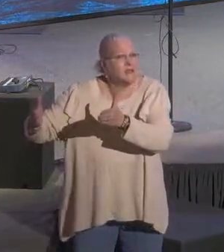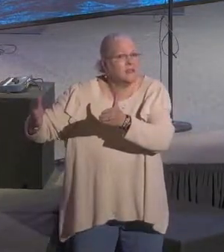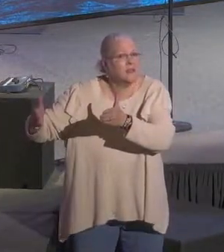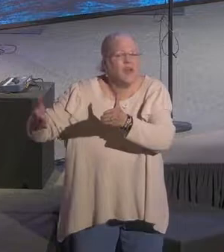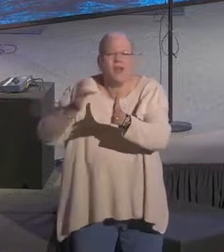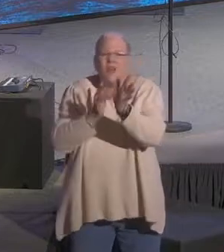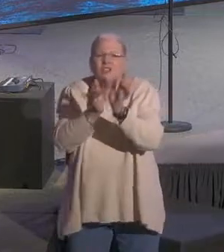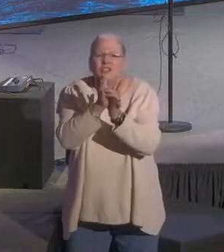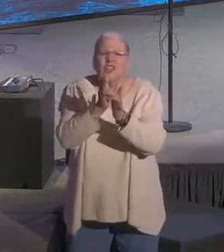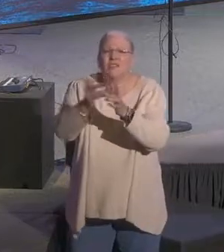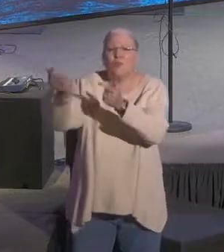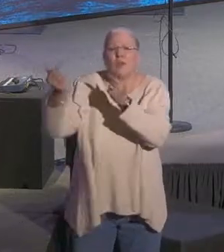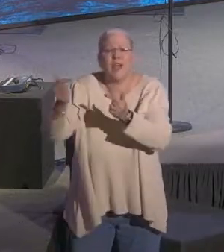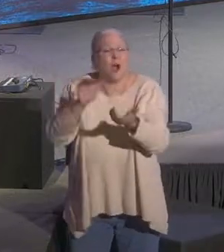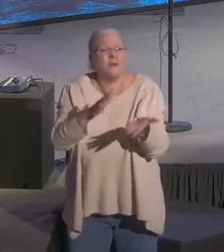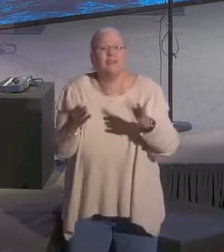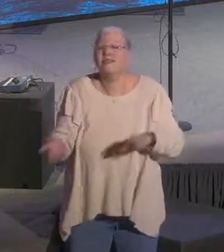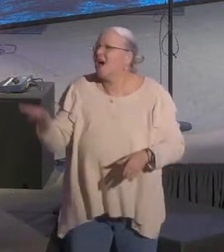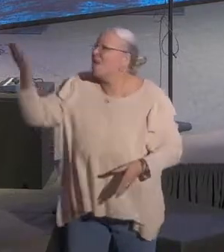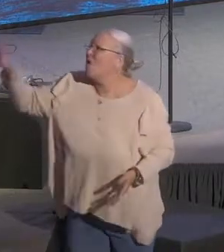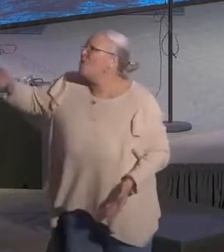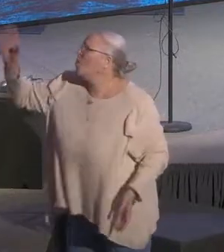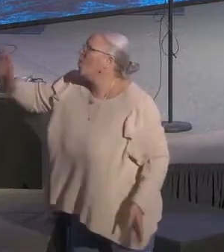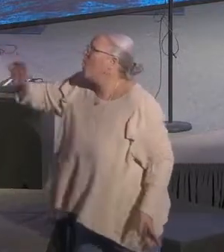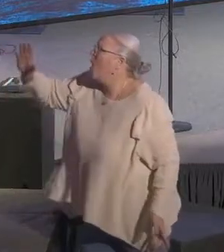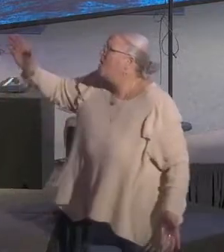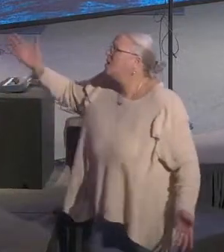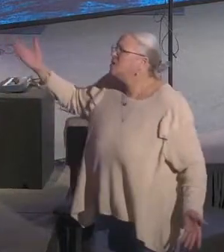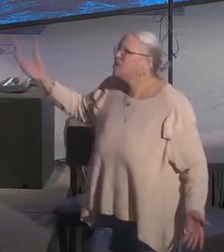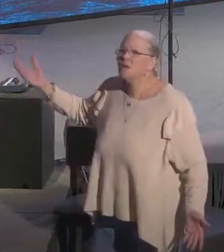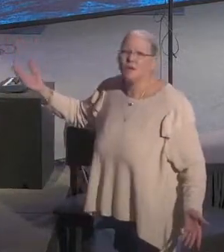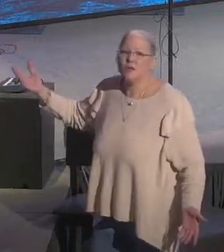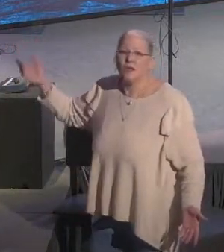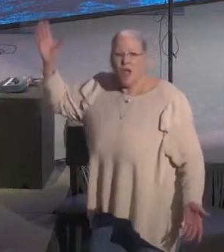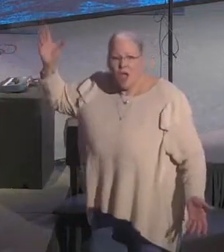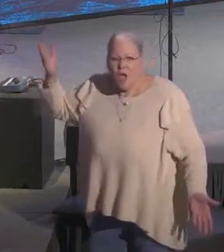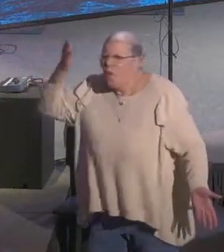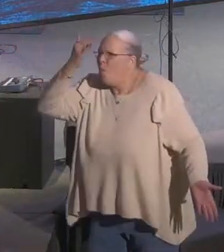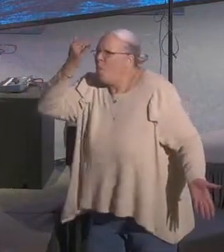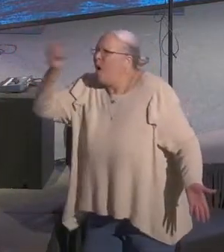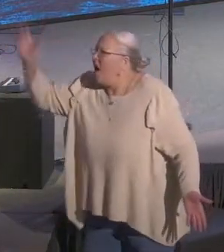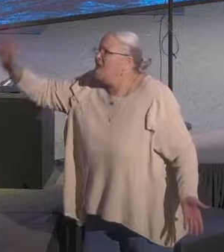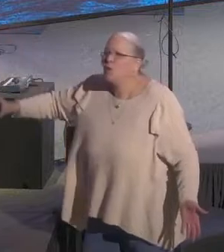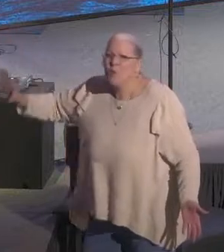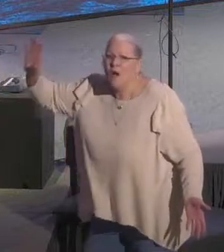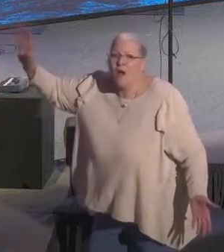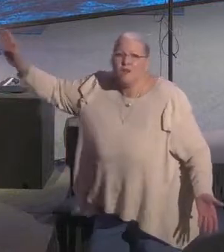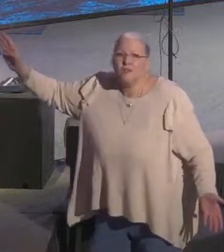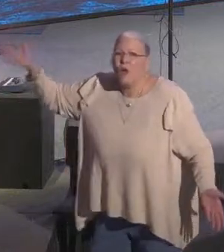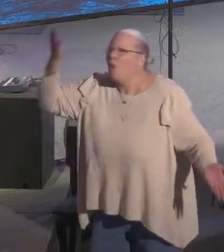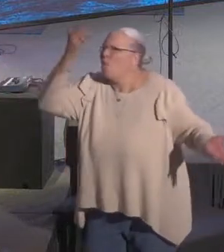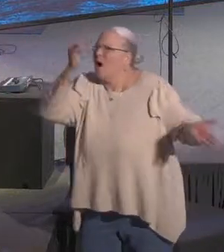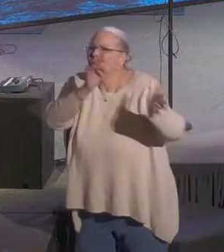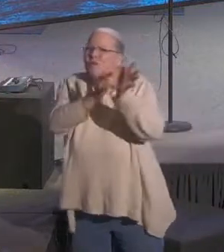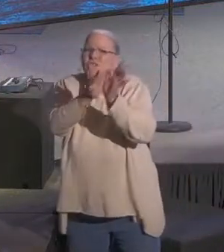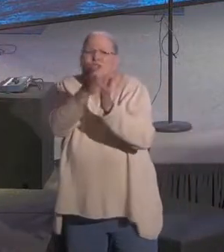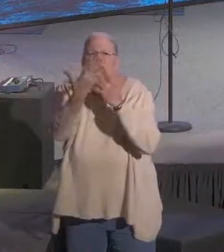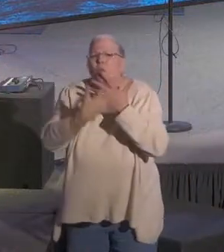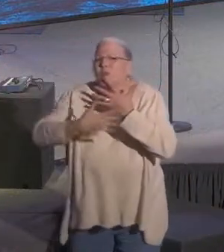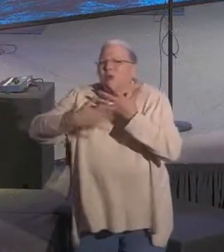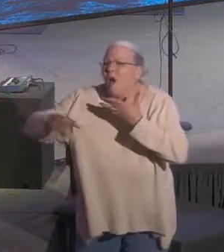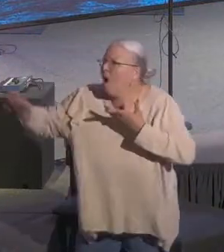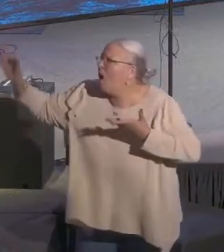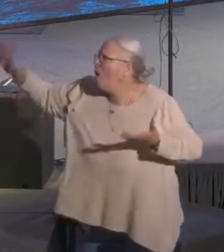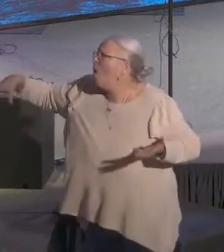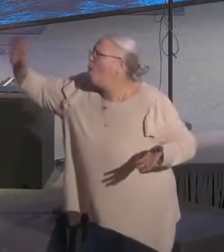that Jesus would come and die upon that cross. And the cross, why the cross? Why would Jesus shed his blood on